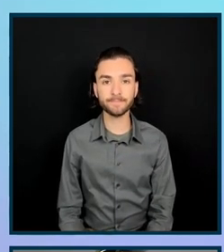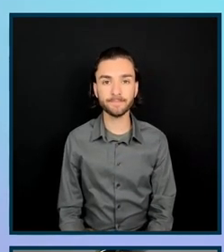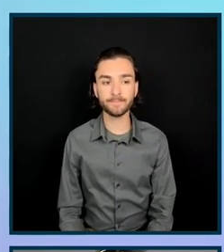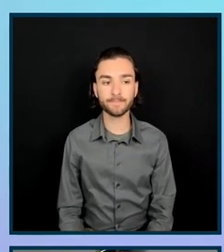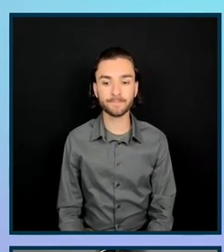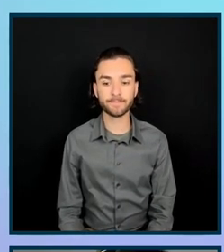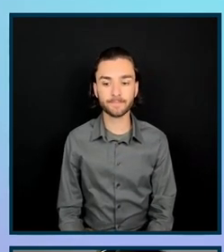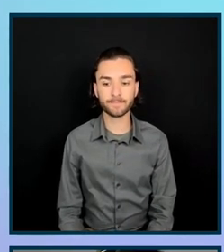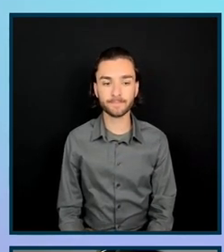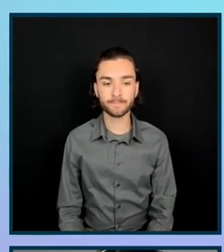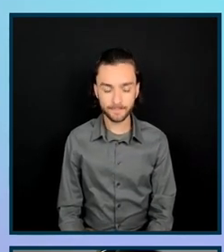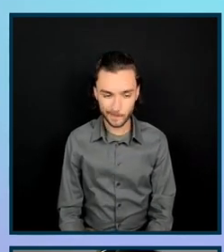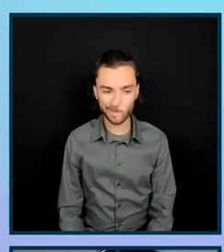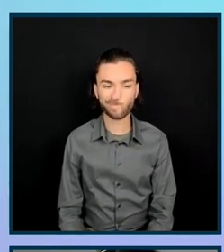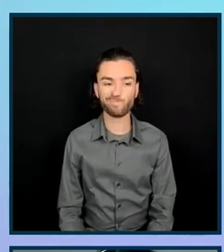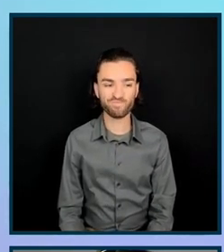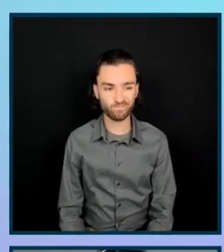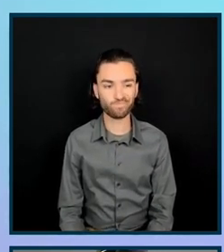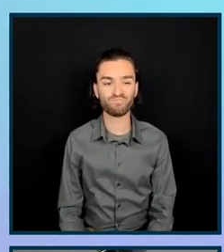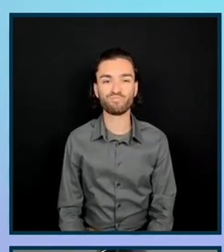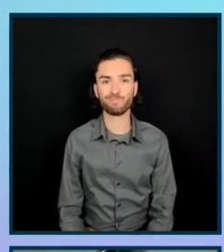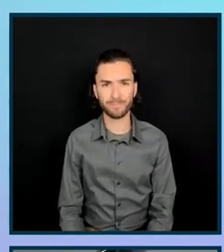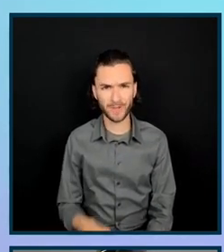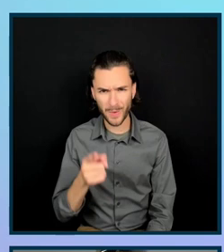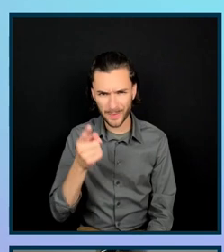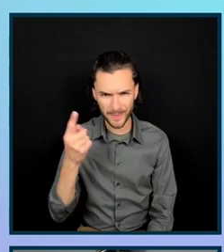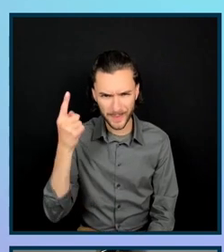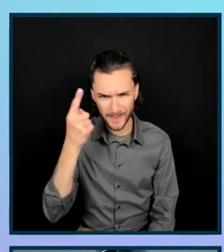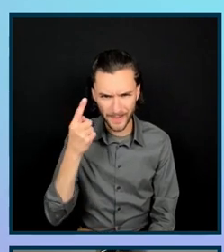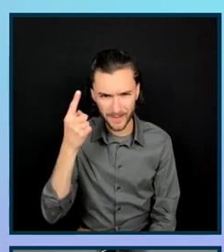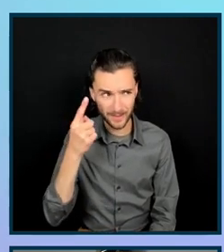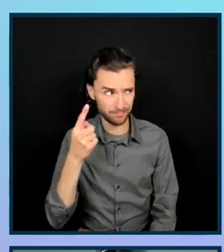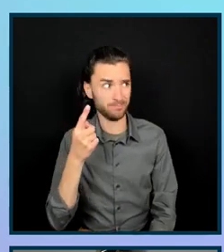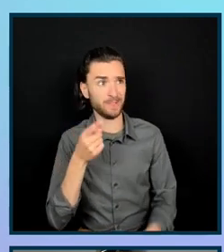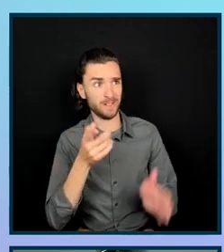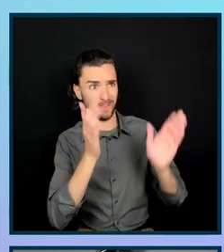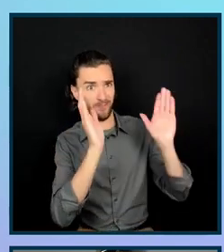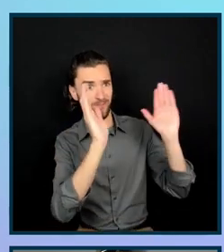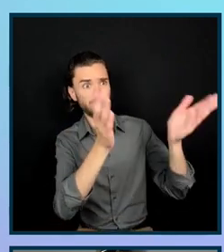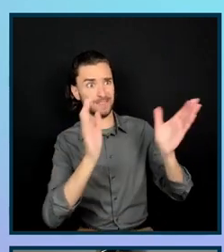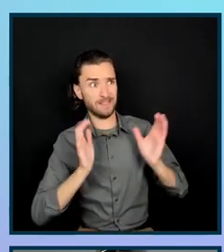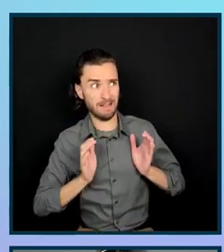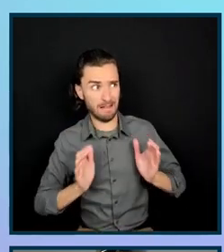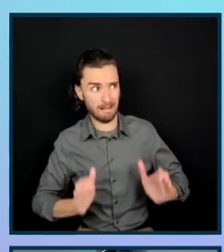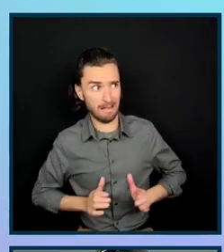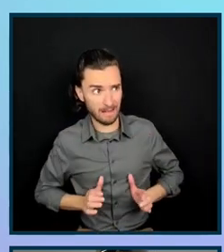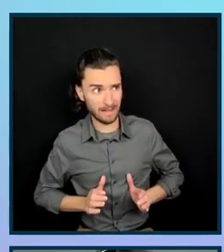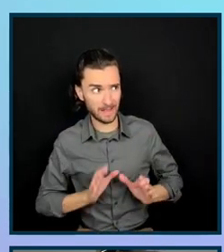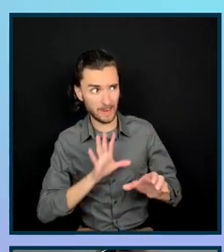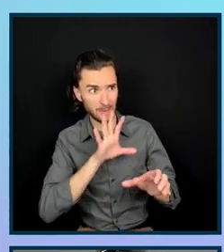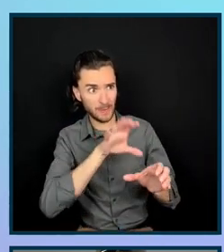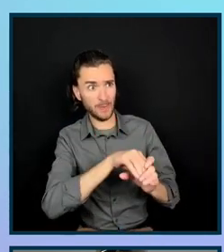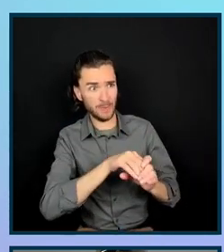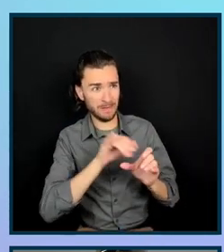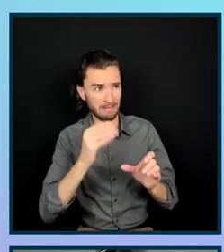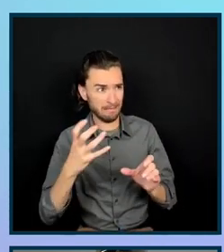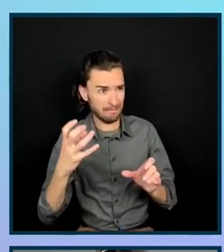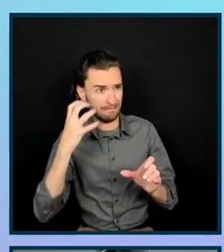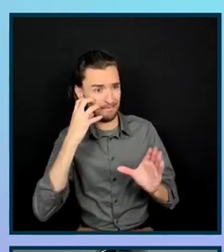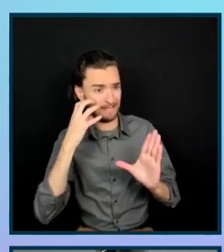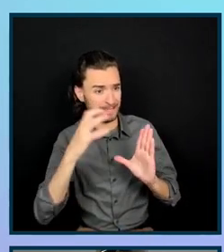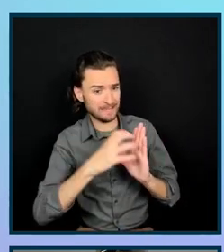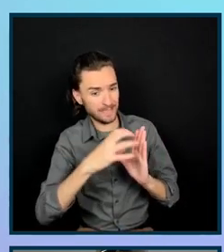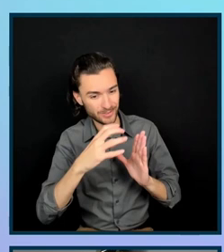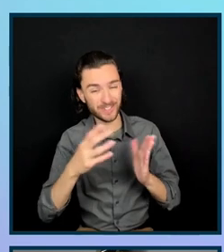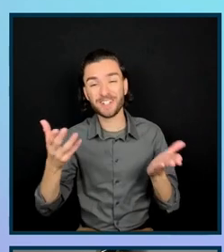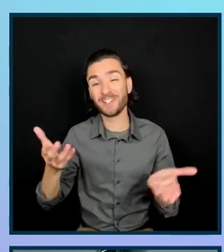Okay, so probably wondering how did we win over the clients with this flushed out demographic section. Here at Sandstorm, we're always